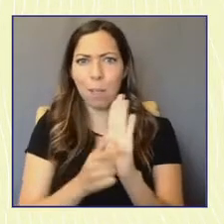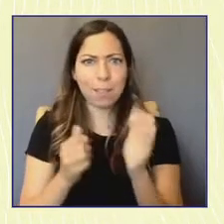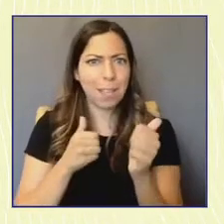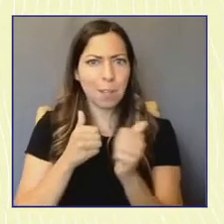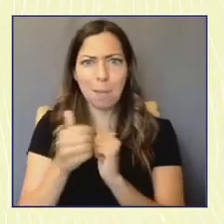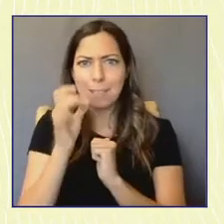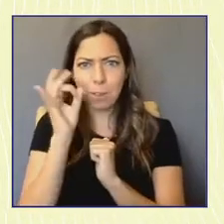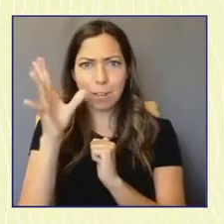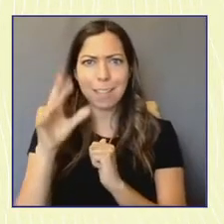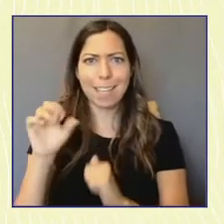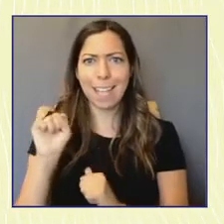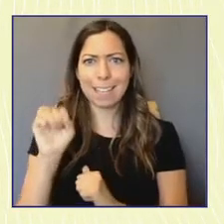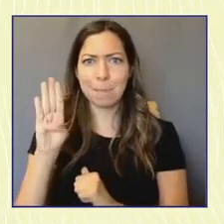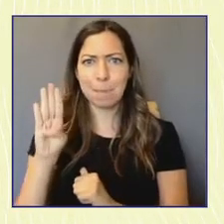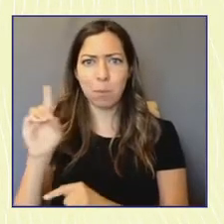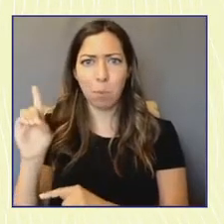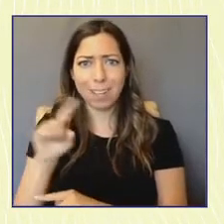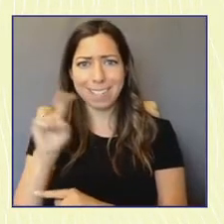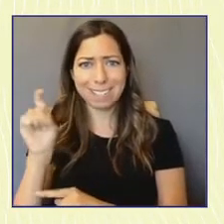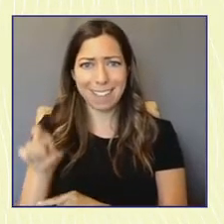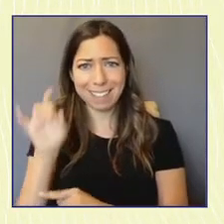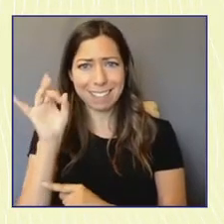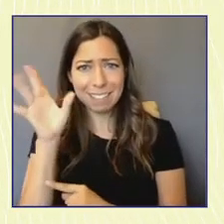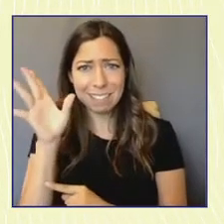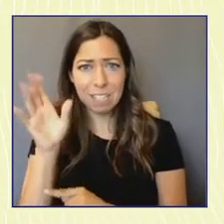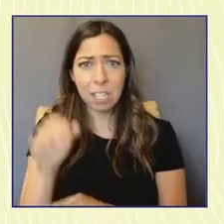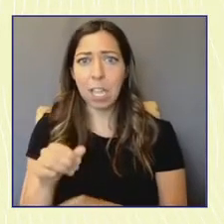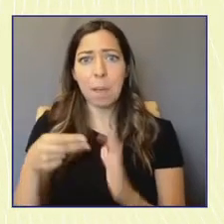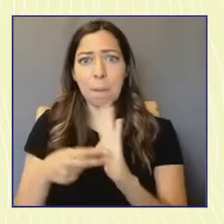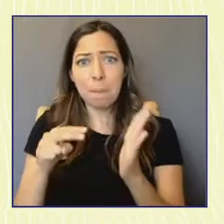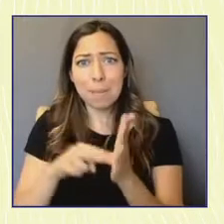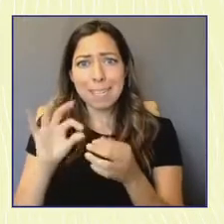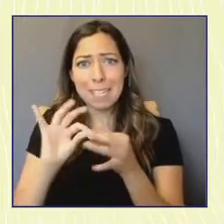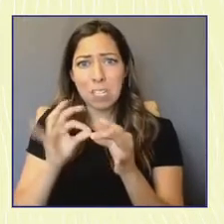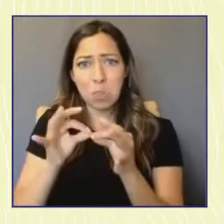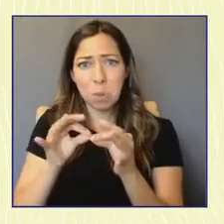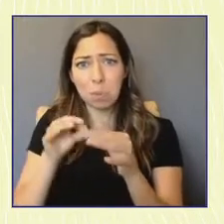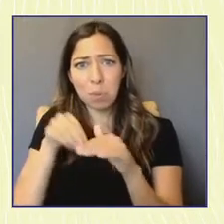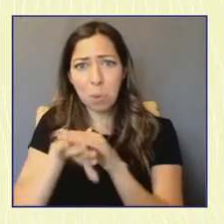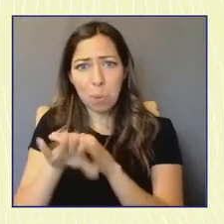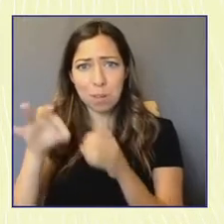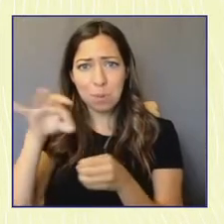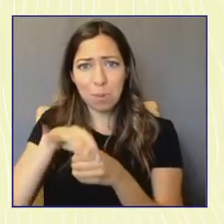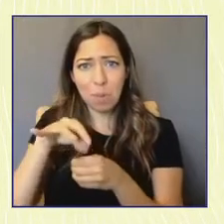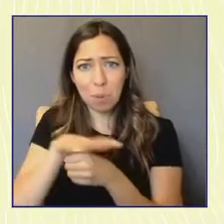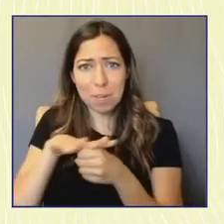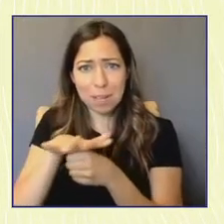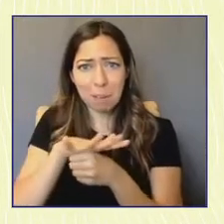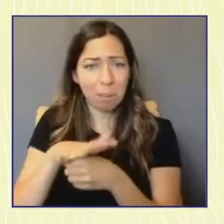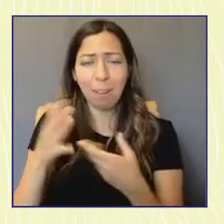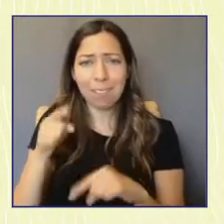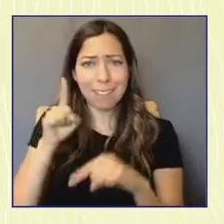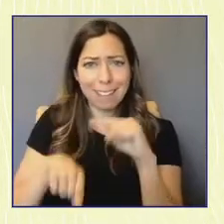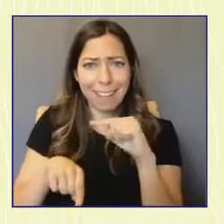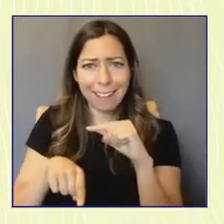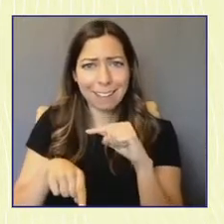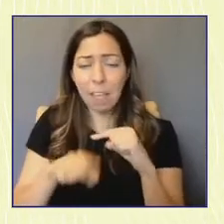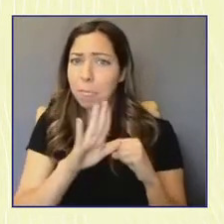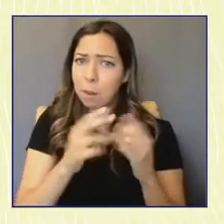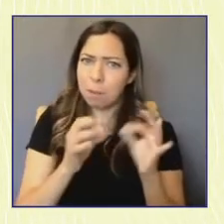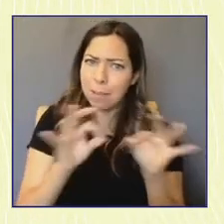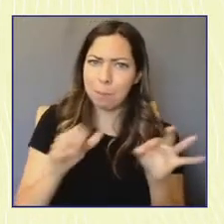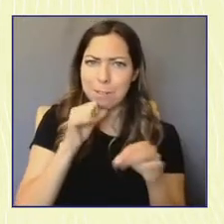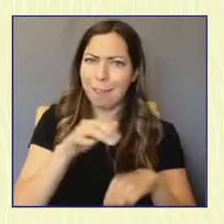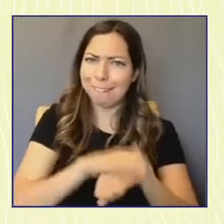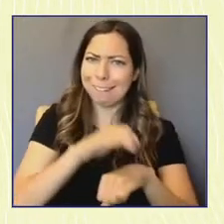where you're not allowing interpreters to enter the voting booth with people whose primary language isn't English. Having ballots